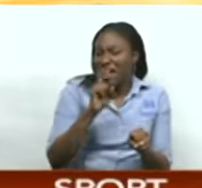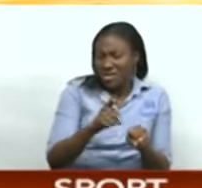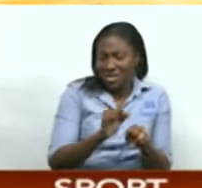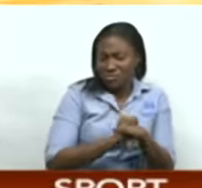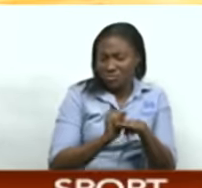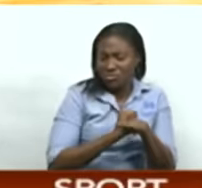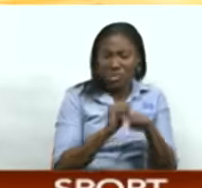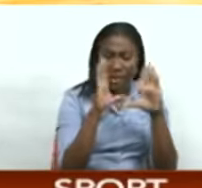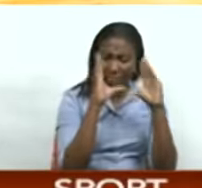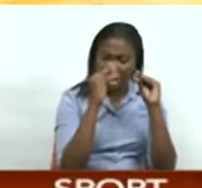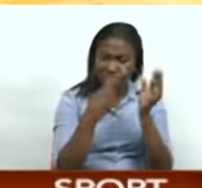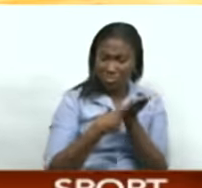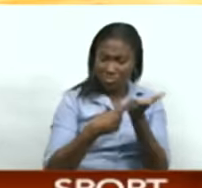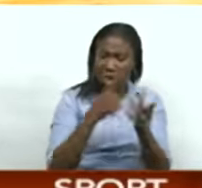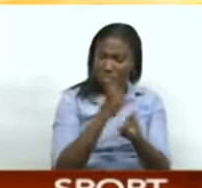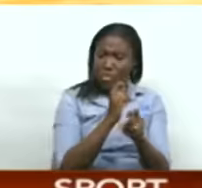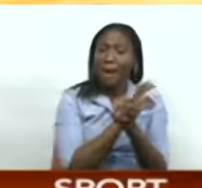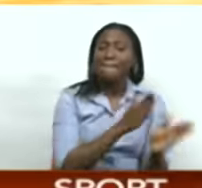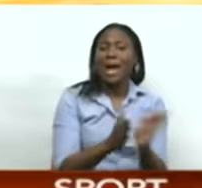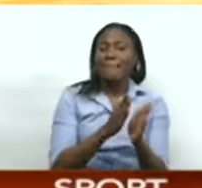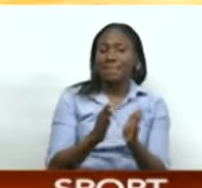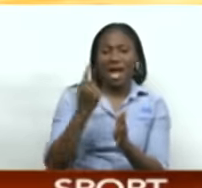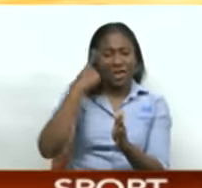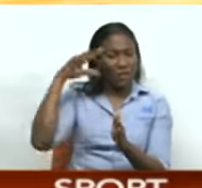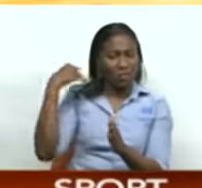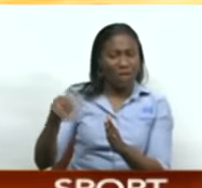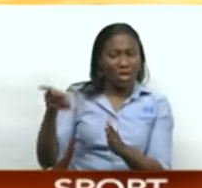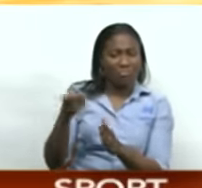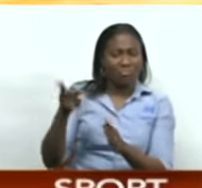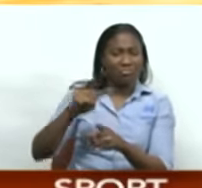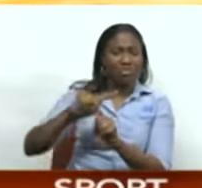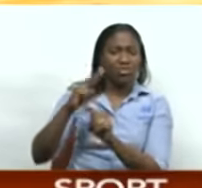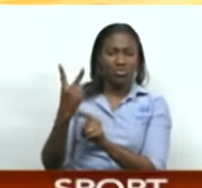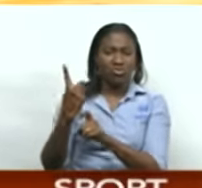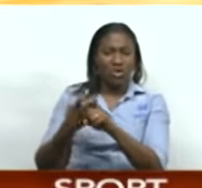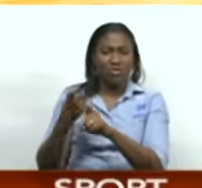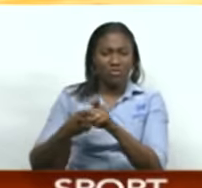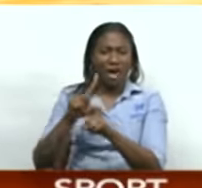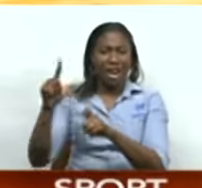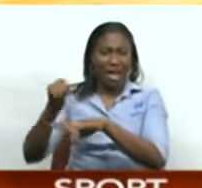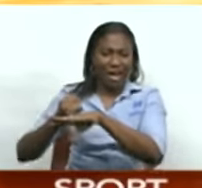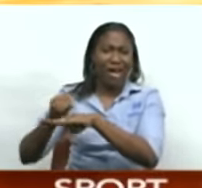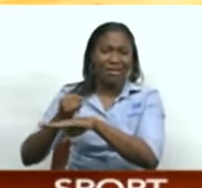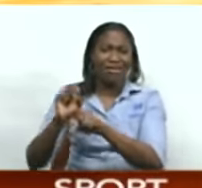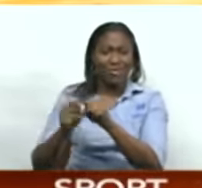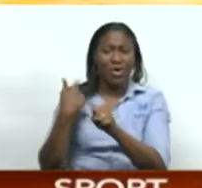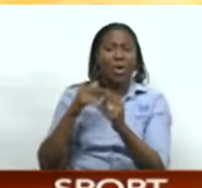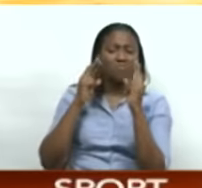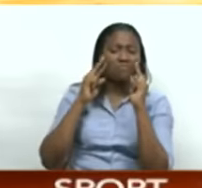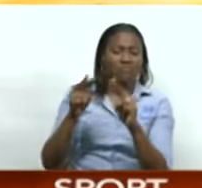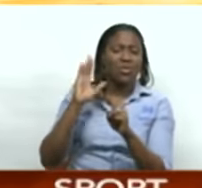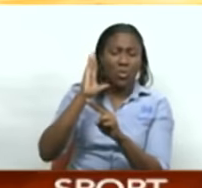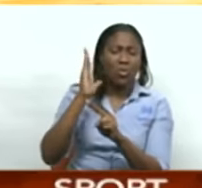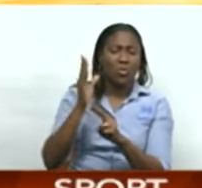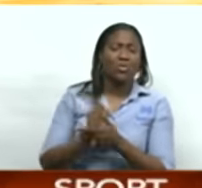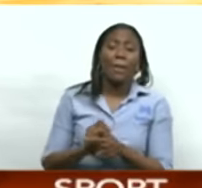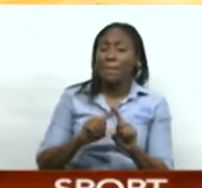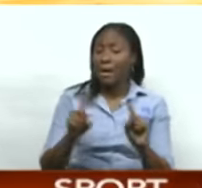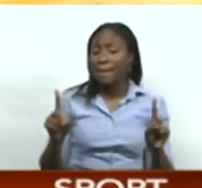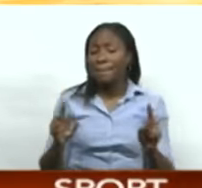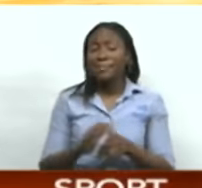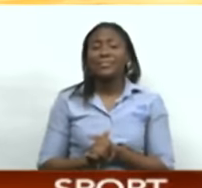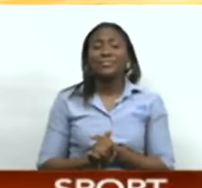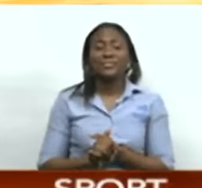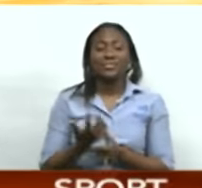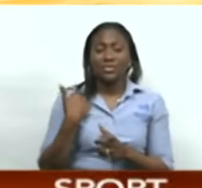and basically come up with a very good plan for those two guys. They have been starting well throughout the tournament, so it's something that we definitely need to look at. But we